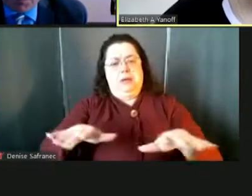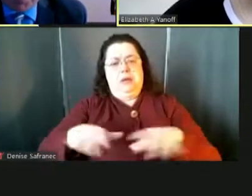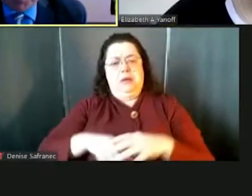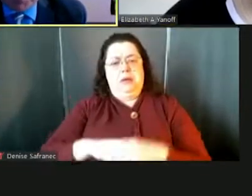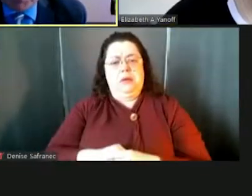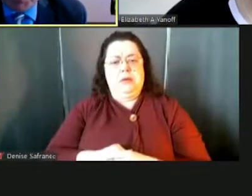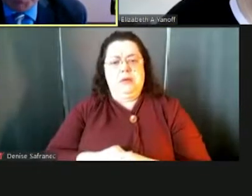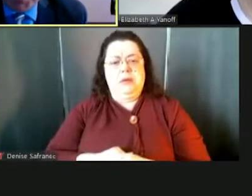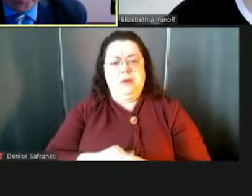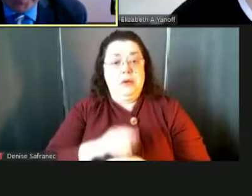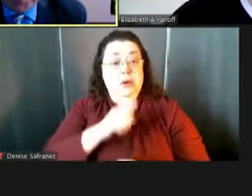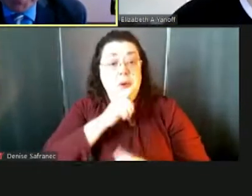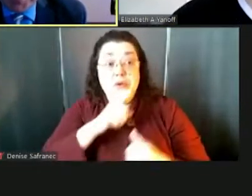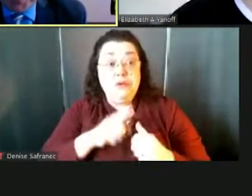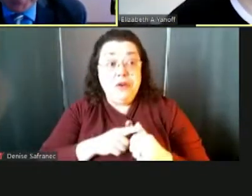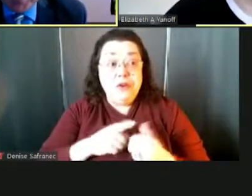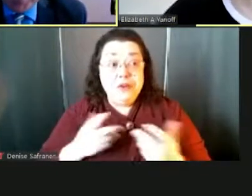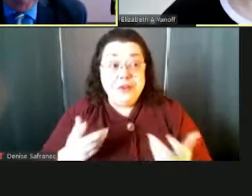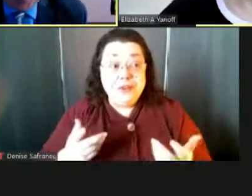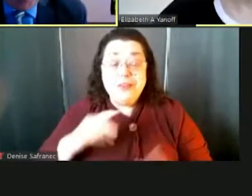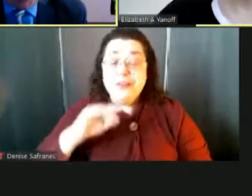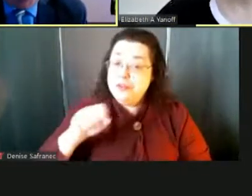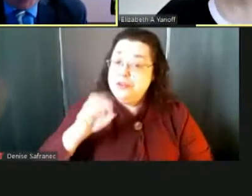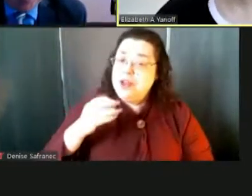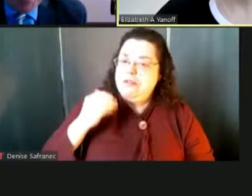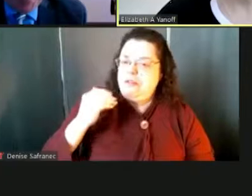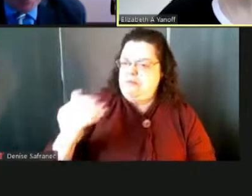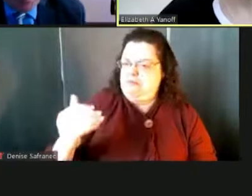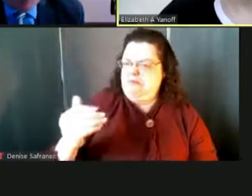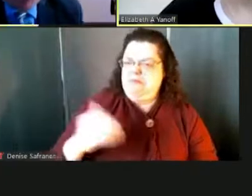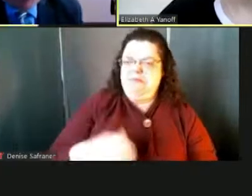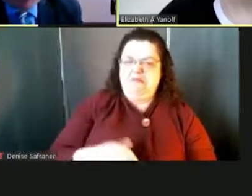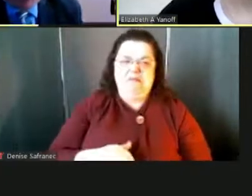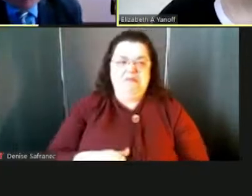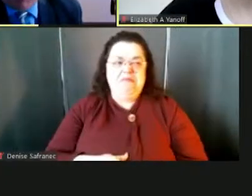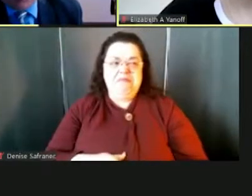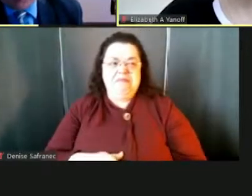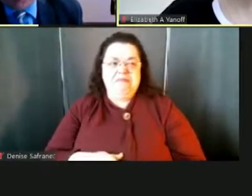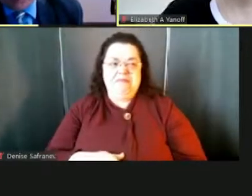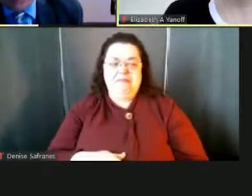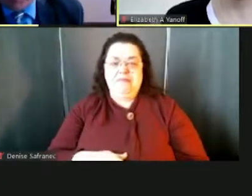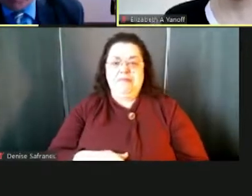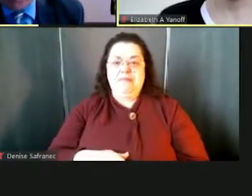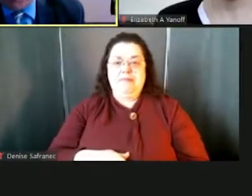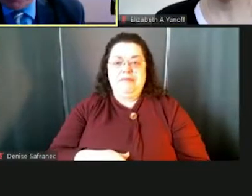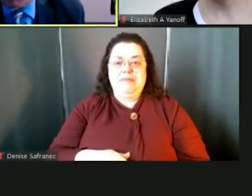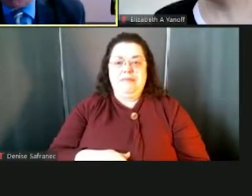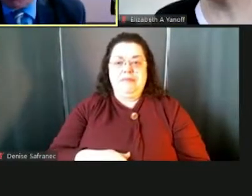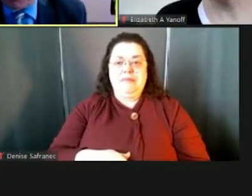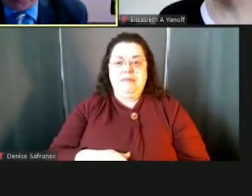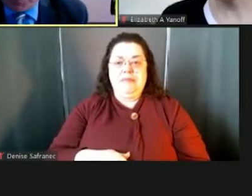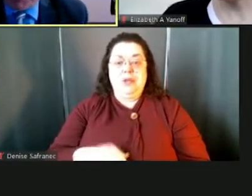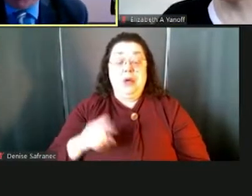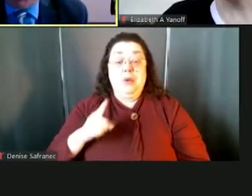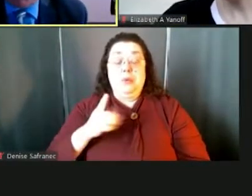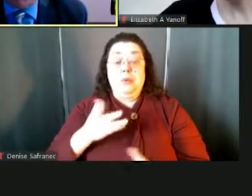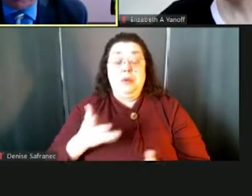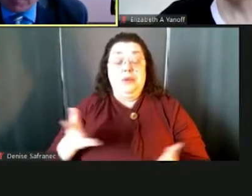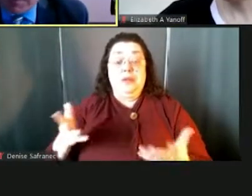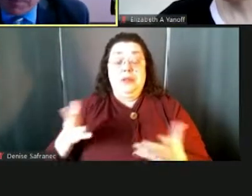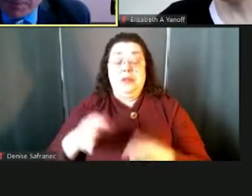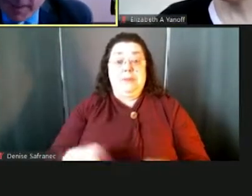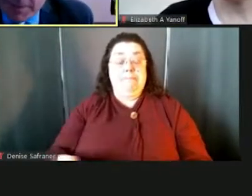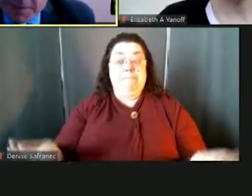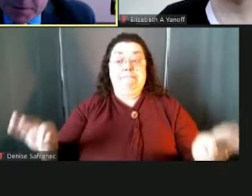Who would you like to go first? Jeff, why don't you go first this time? Well, I think one thing that immediately jumps out at me